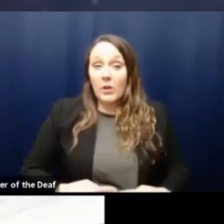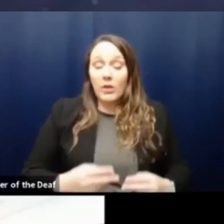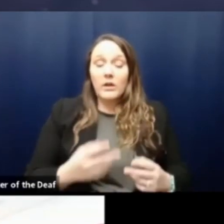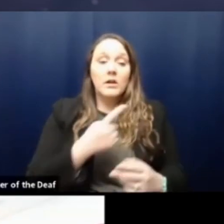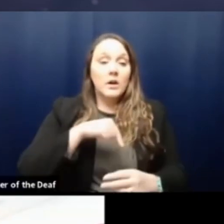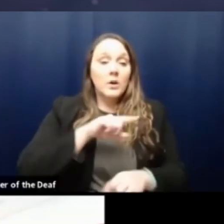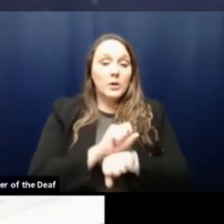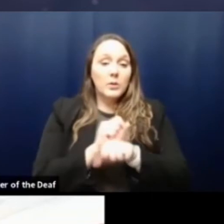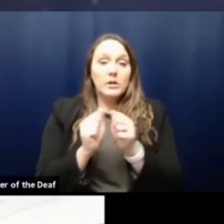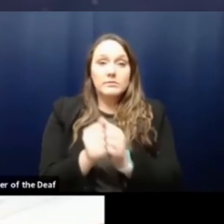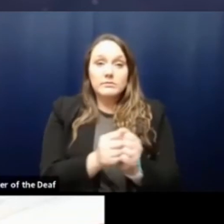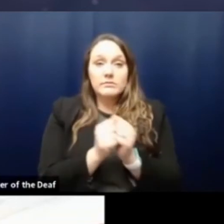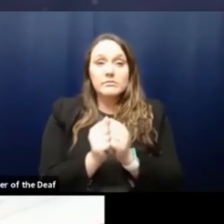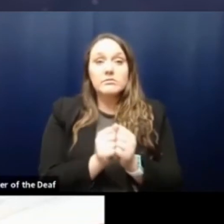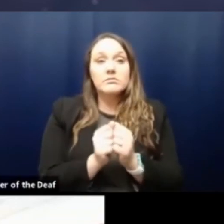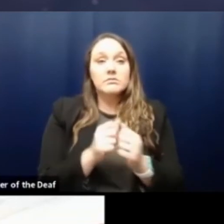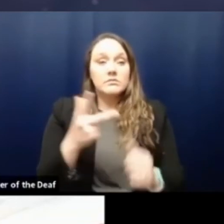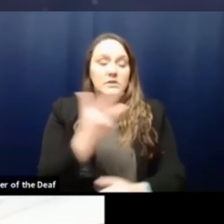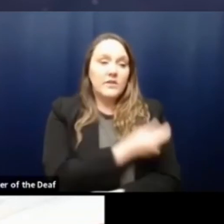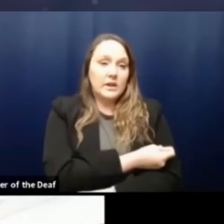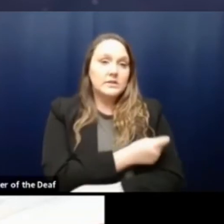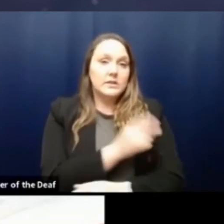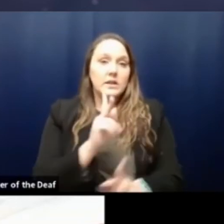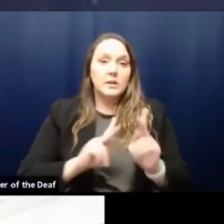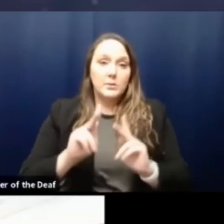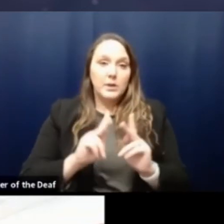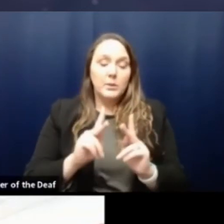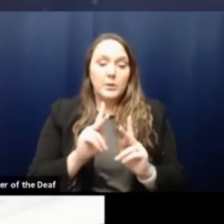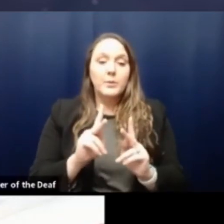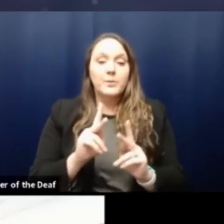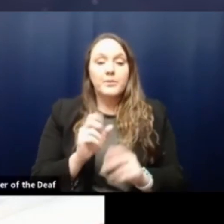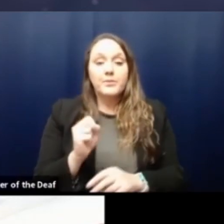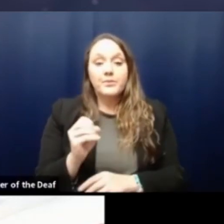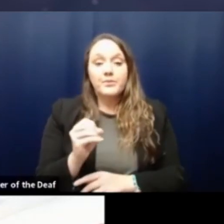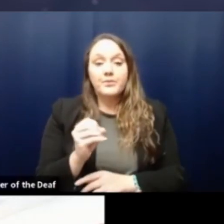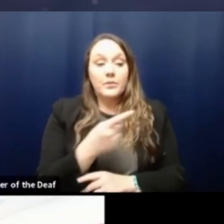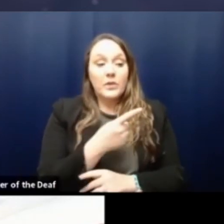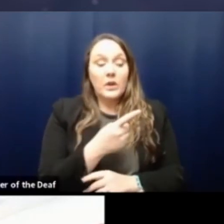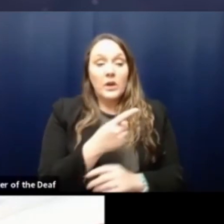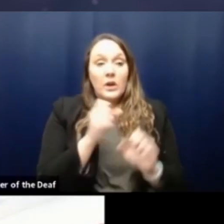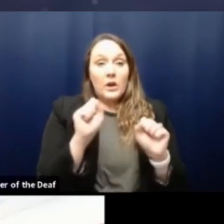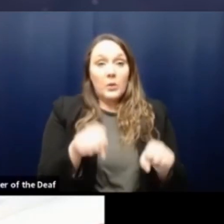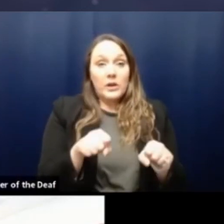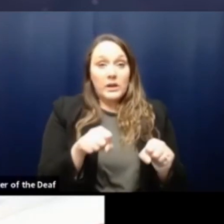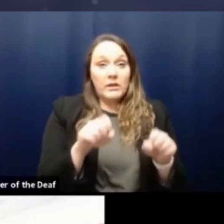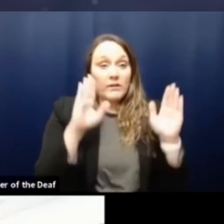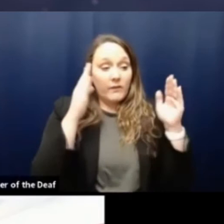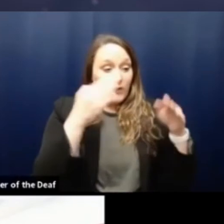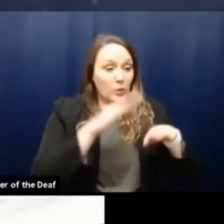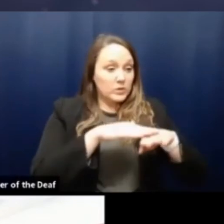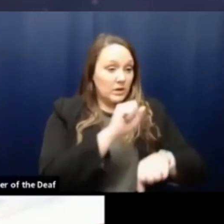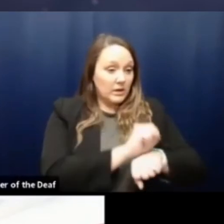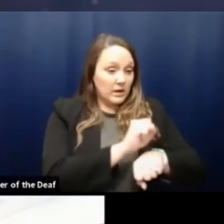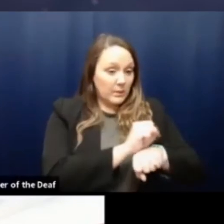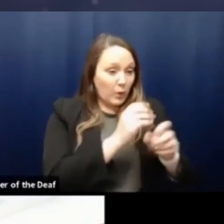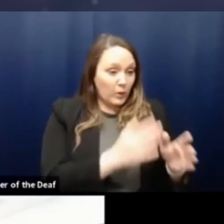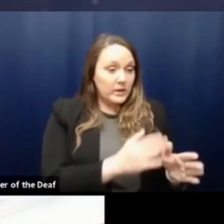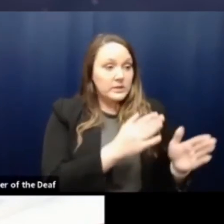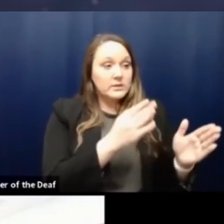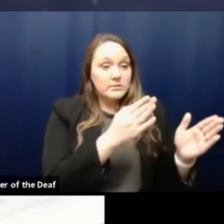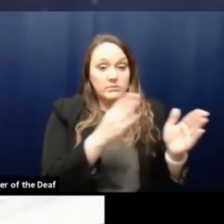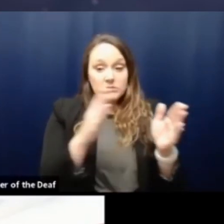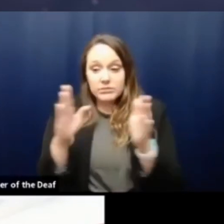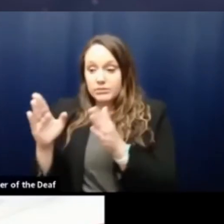work together to vaccinate folks. So they, they've able to, they've been able to shift focus from their employees to helping us